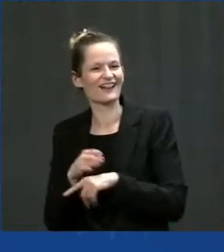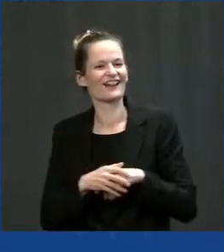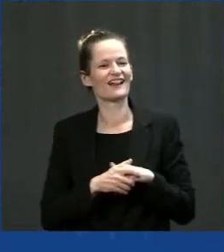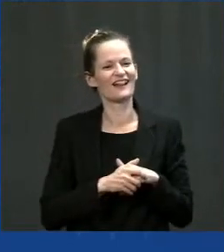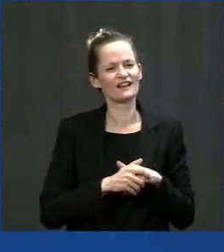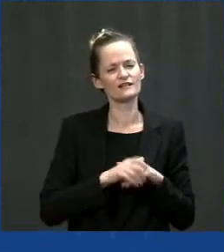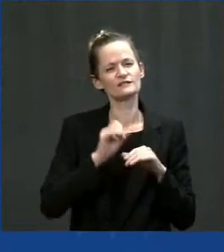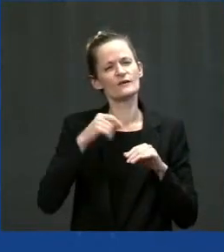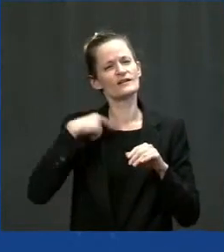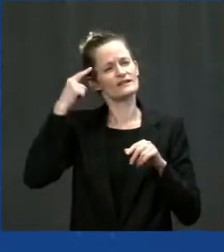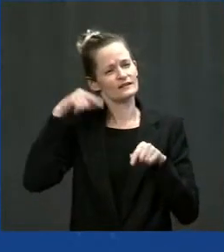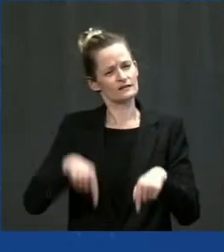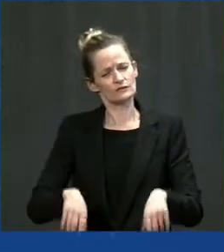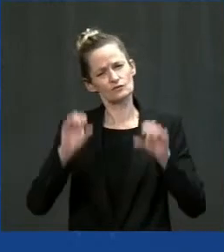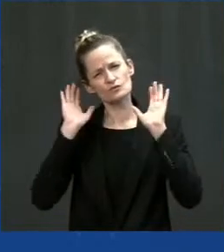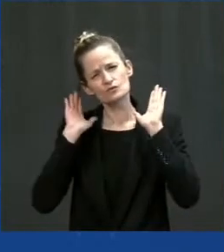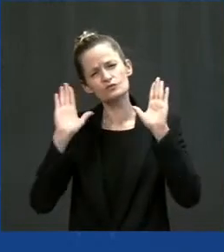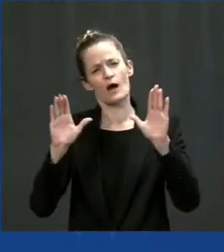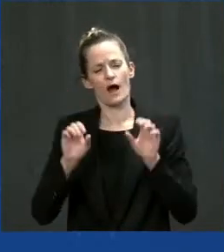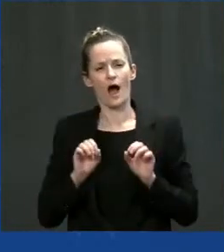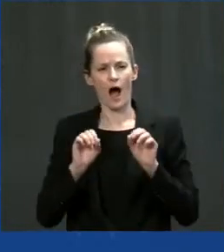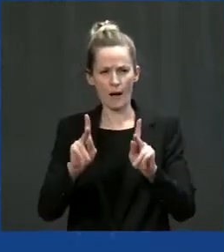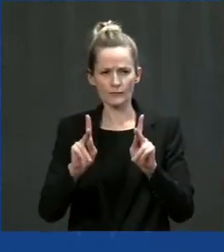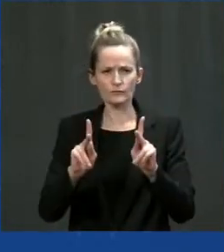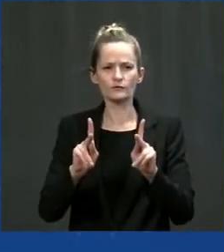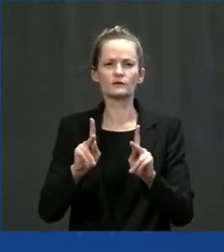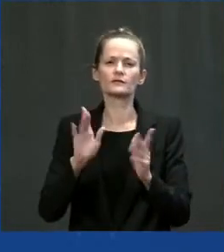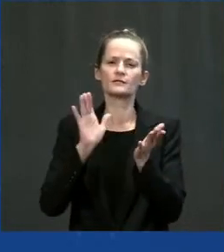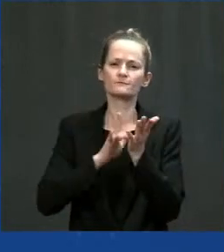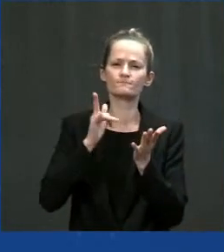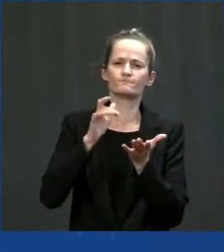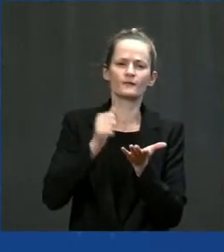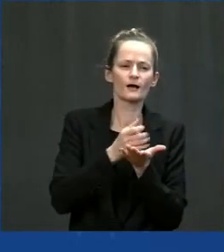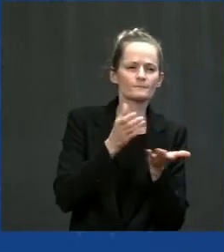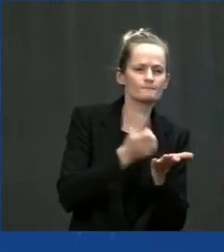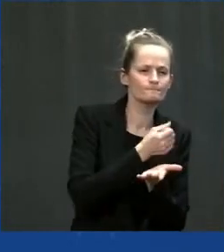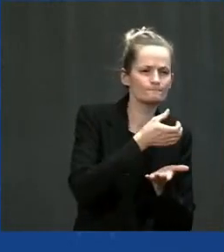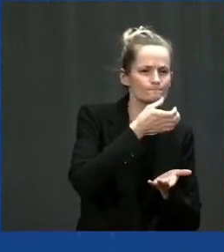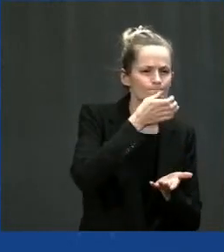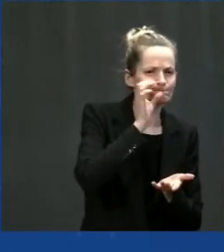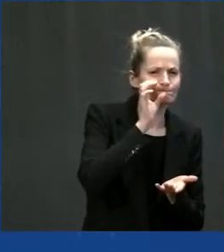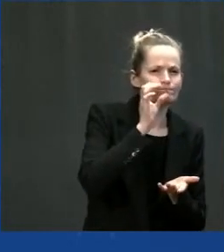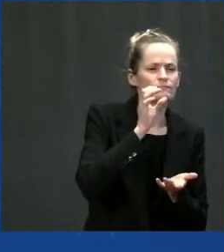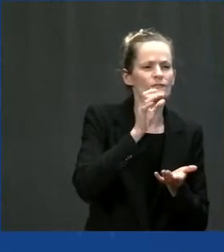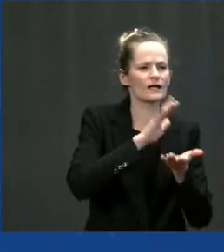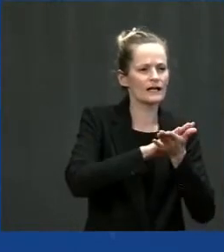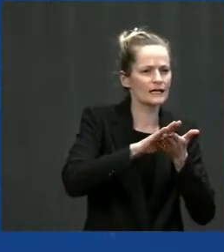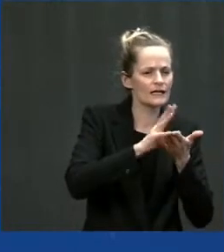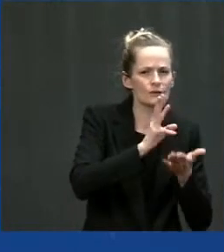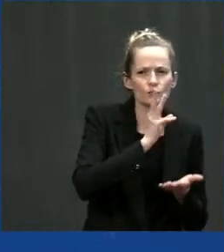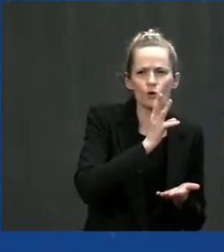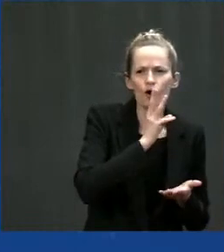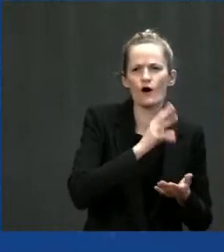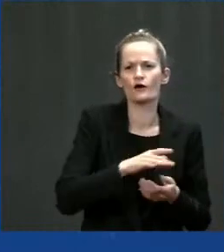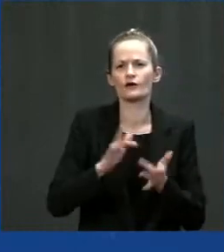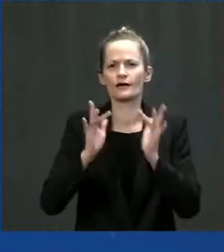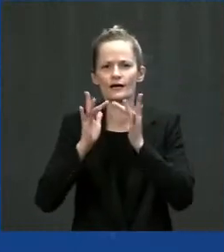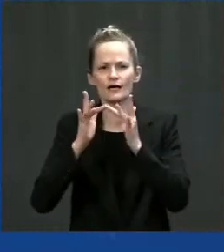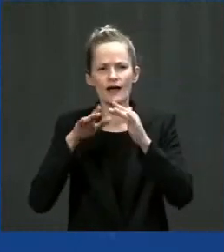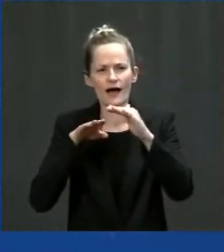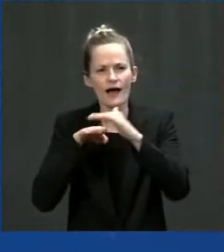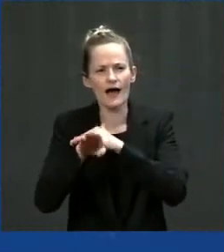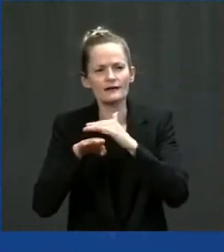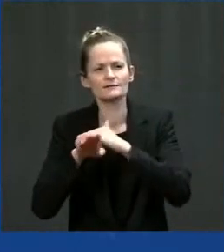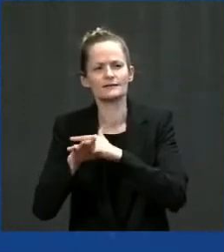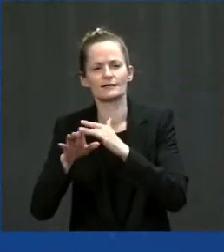drinking water to access to Internets to roads that are not congested to dealing with this. I was up in I think it was Wisconsin.